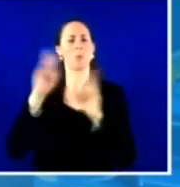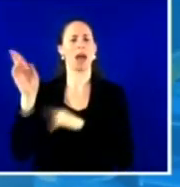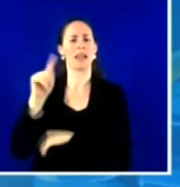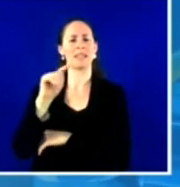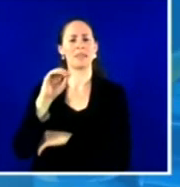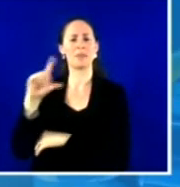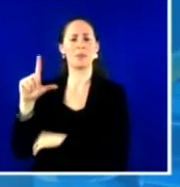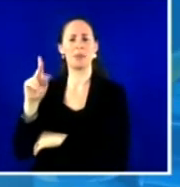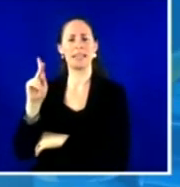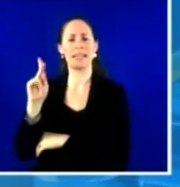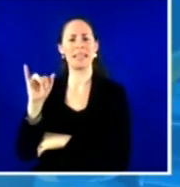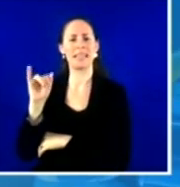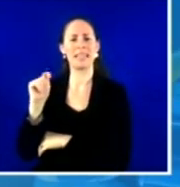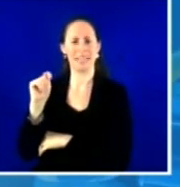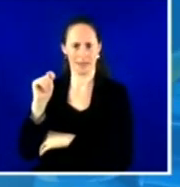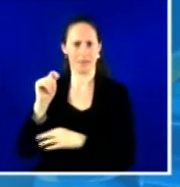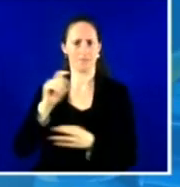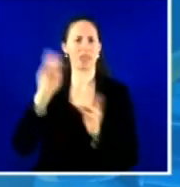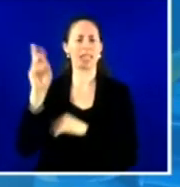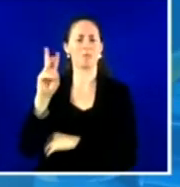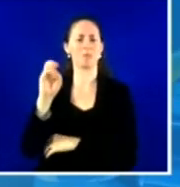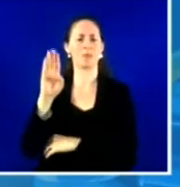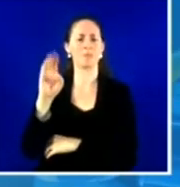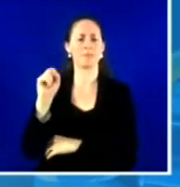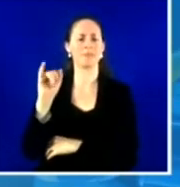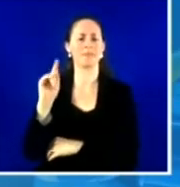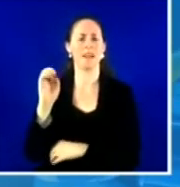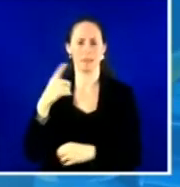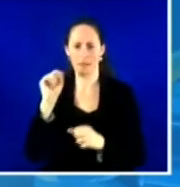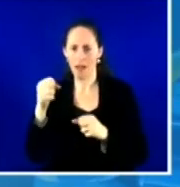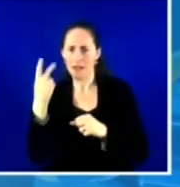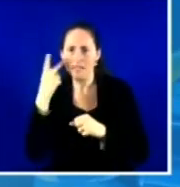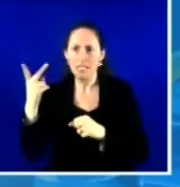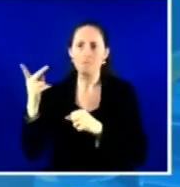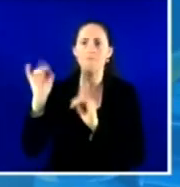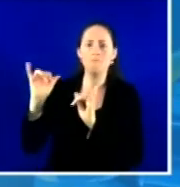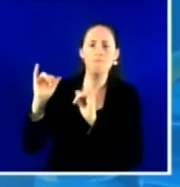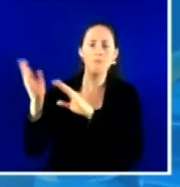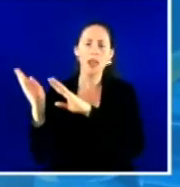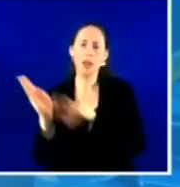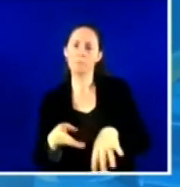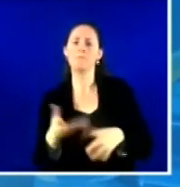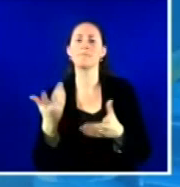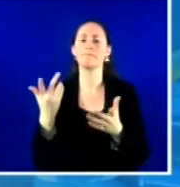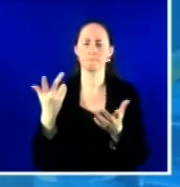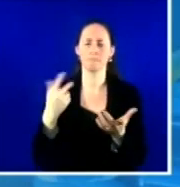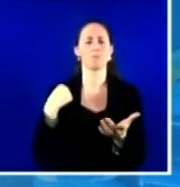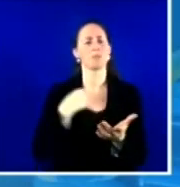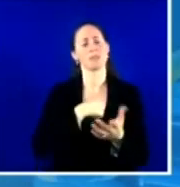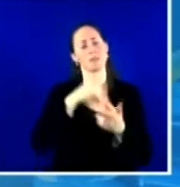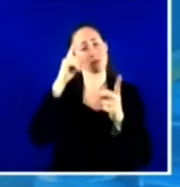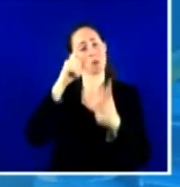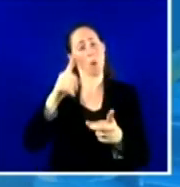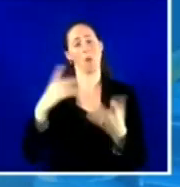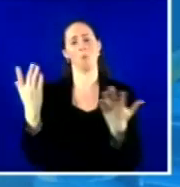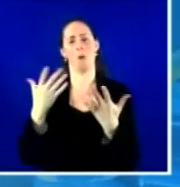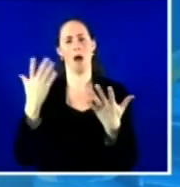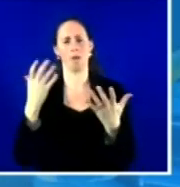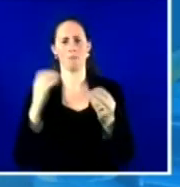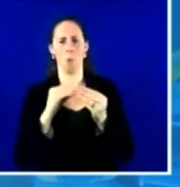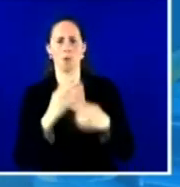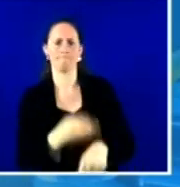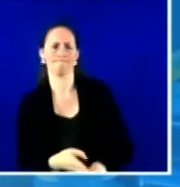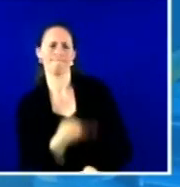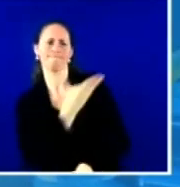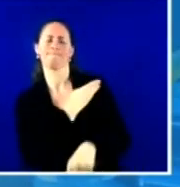and it's focused on improving vaccine access and equity and trying to highlight really some of the approaches that we think have